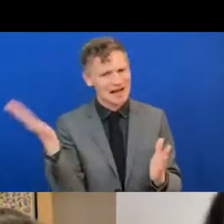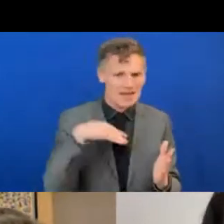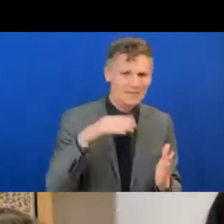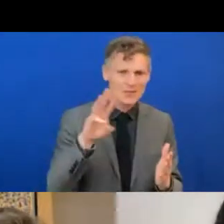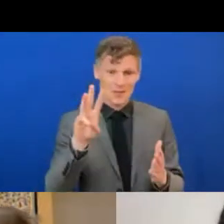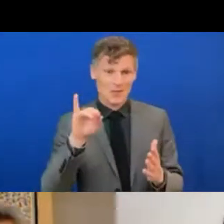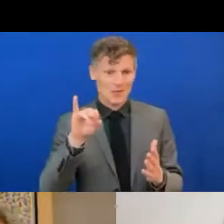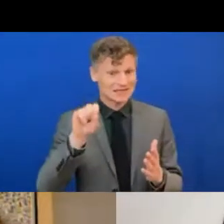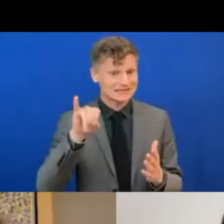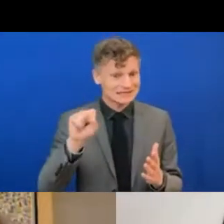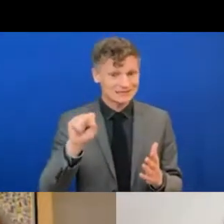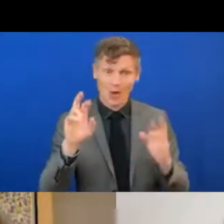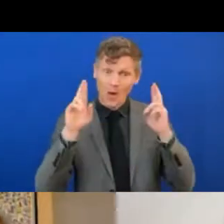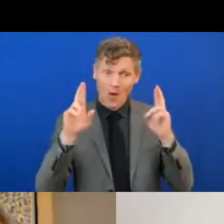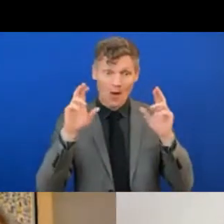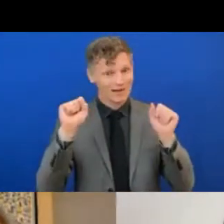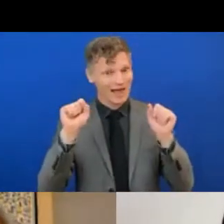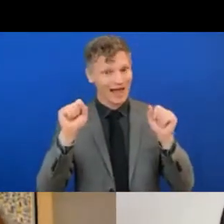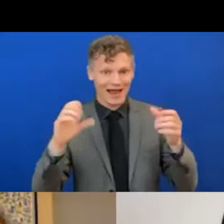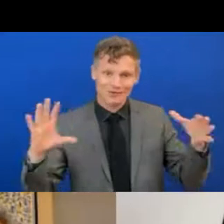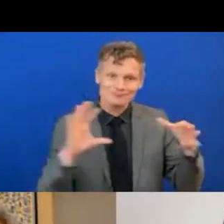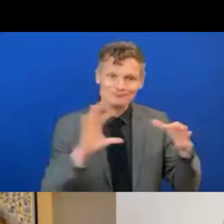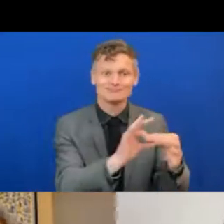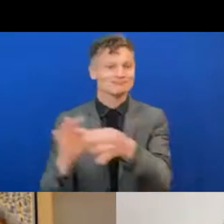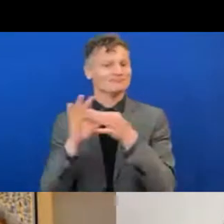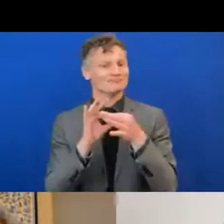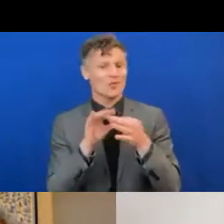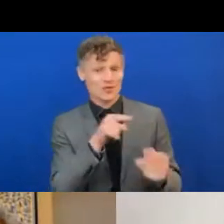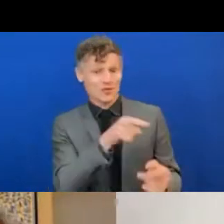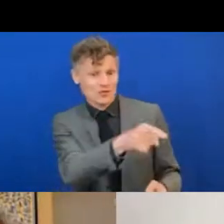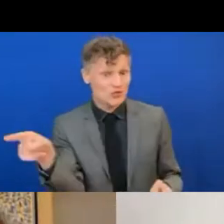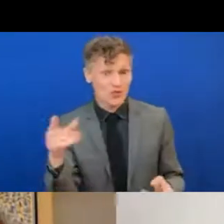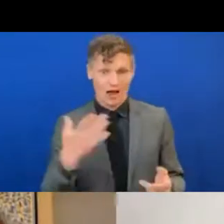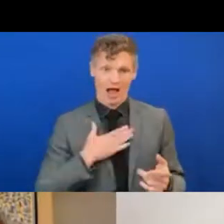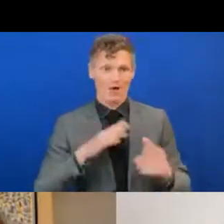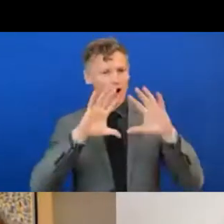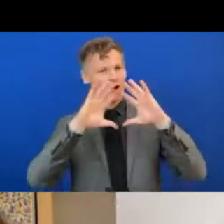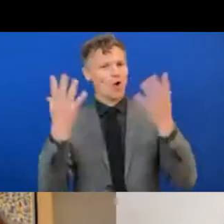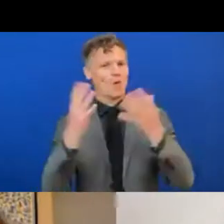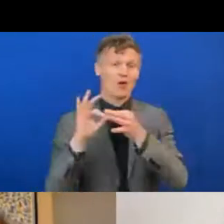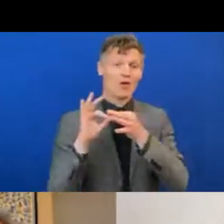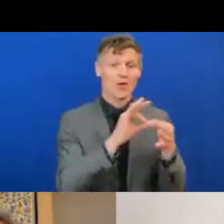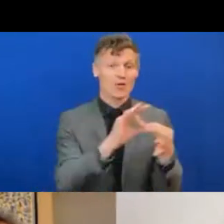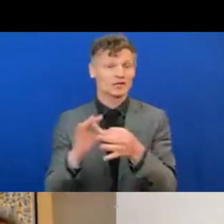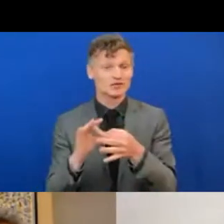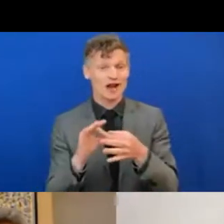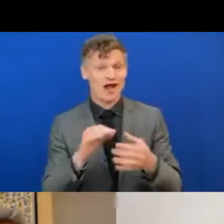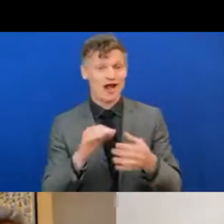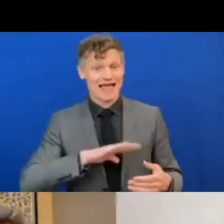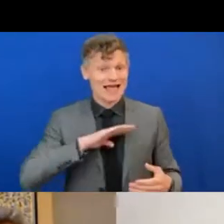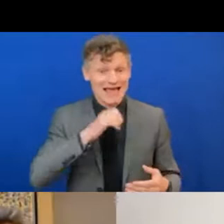engage with everyone through our Global Coalition on Aging partnership with Wizzes and ITU. We appreciate very much the opportunity.